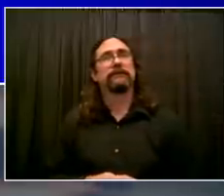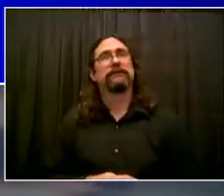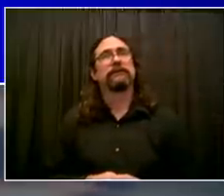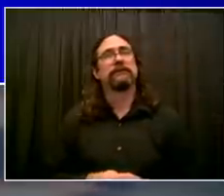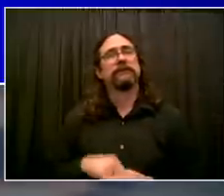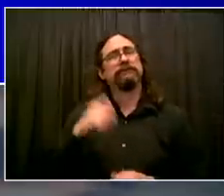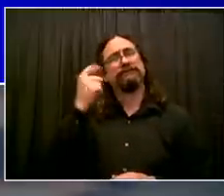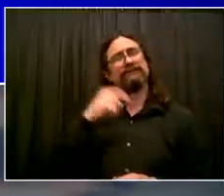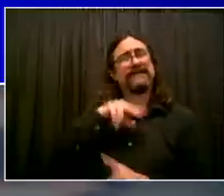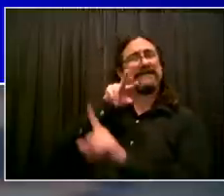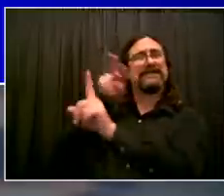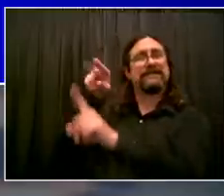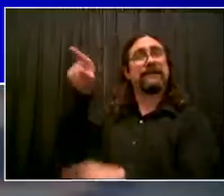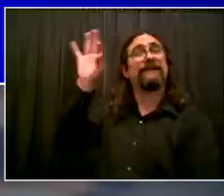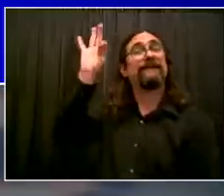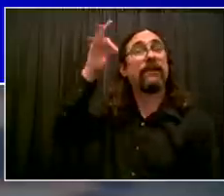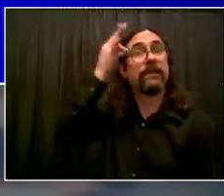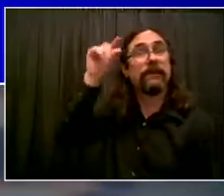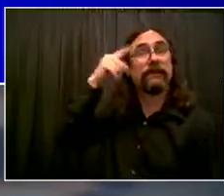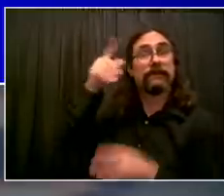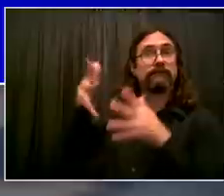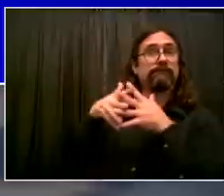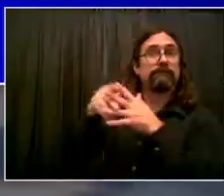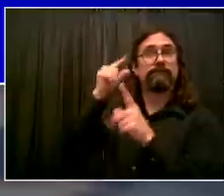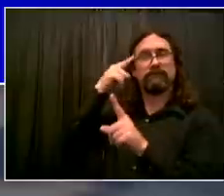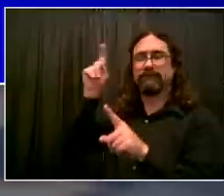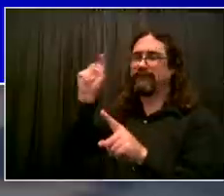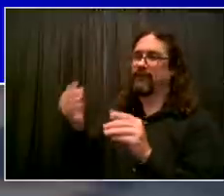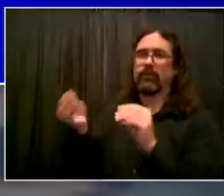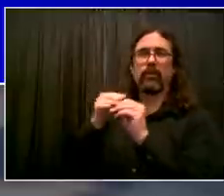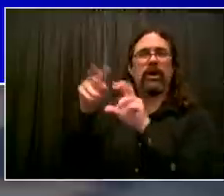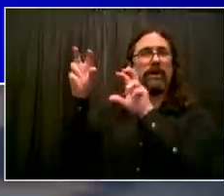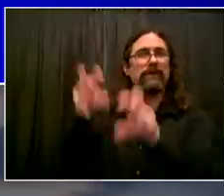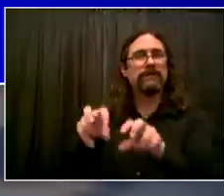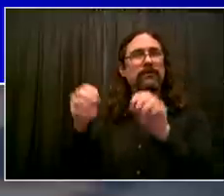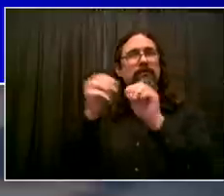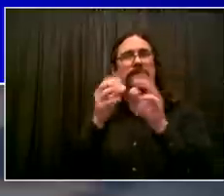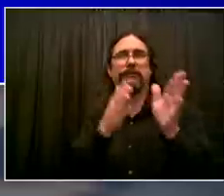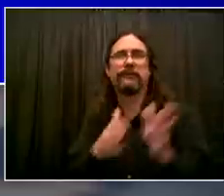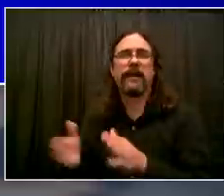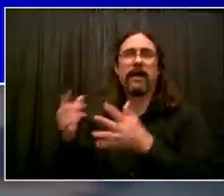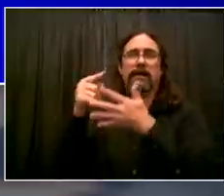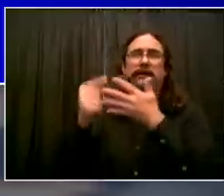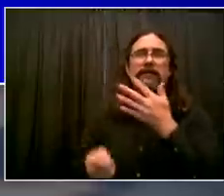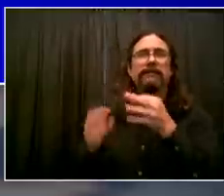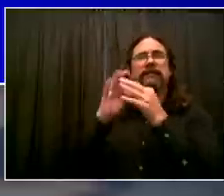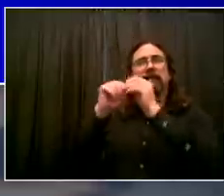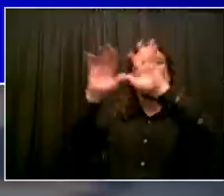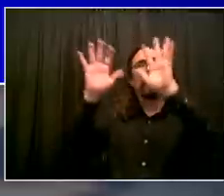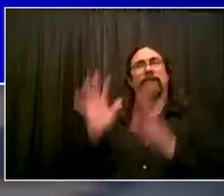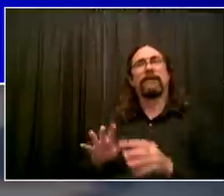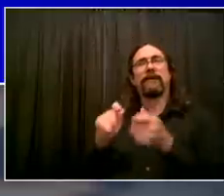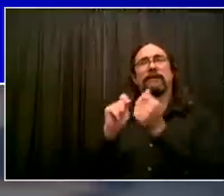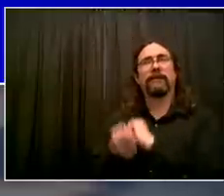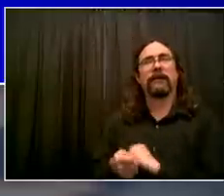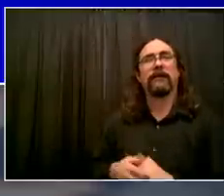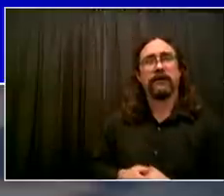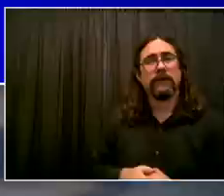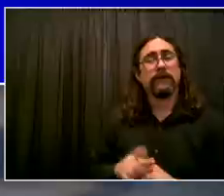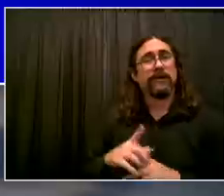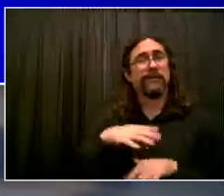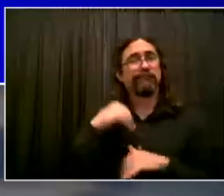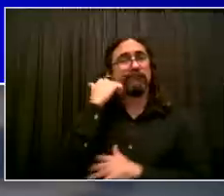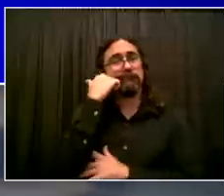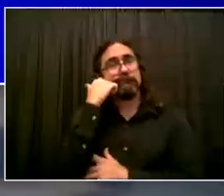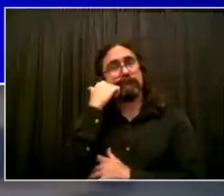and the projecting so they can prepare people all over the country for these crises. But we've got to do it ourselves in the meantime and particularly focus on being able